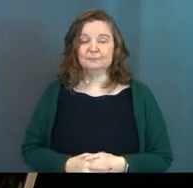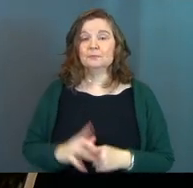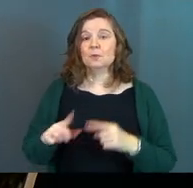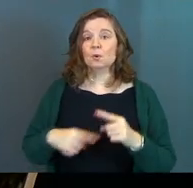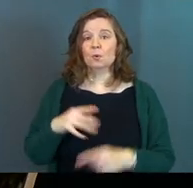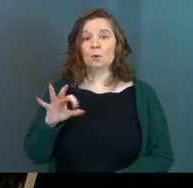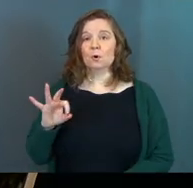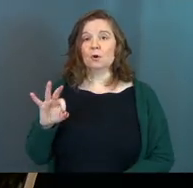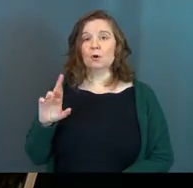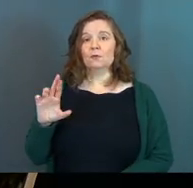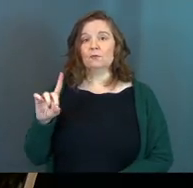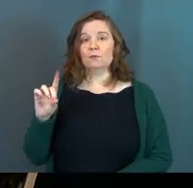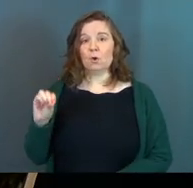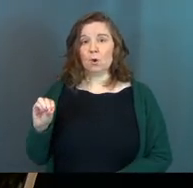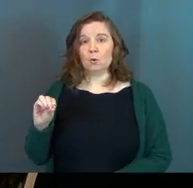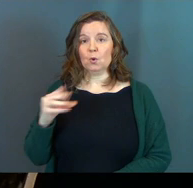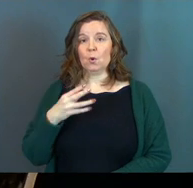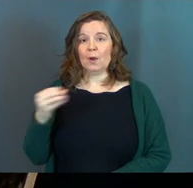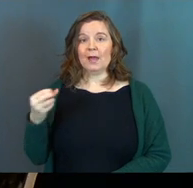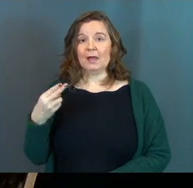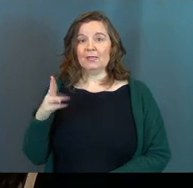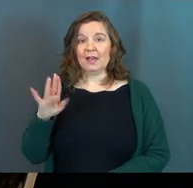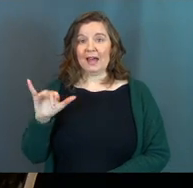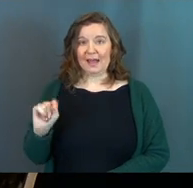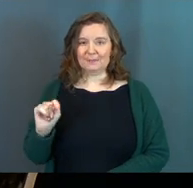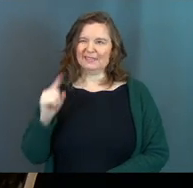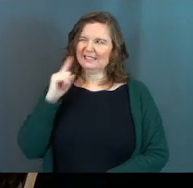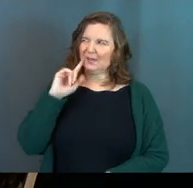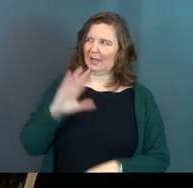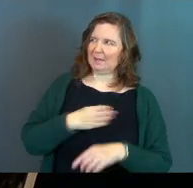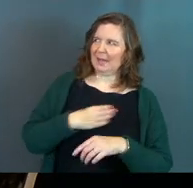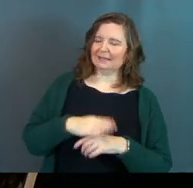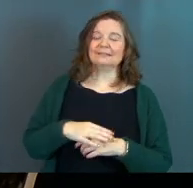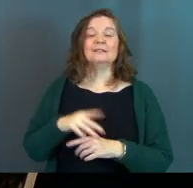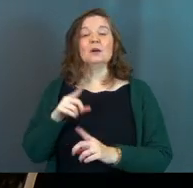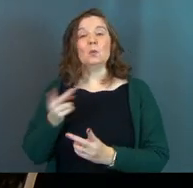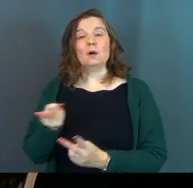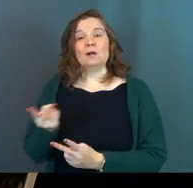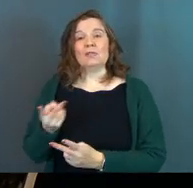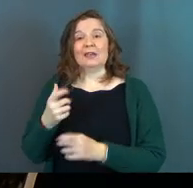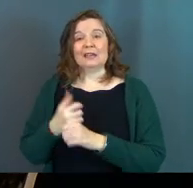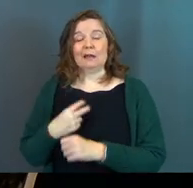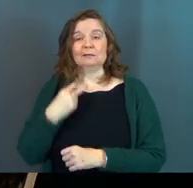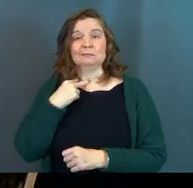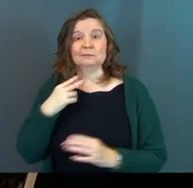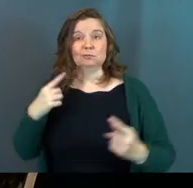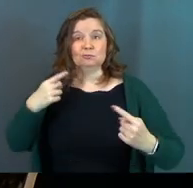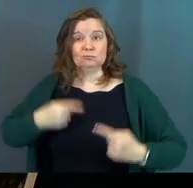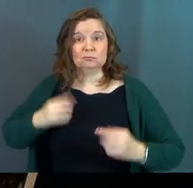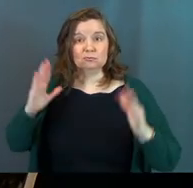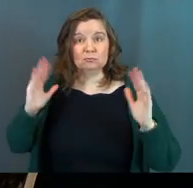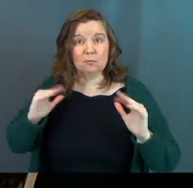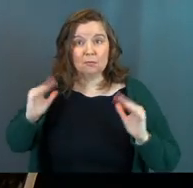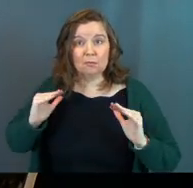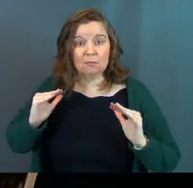When Frodo and the Hobbits, sounds like a boy band, doesn't it? When Frodo and the Hobbits ever got into trouble,